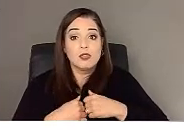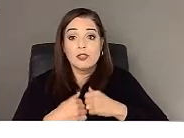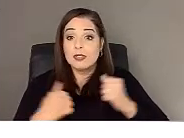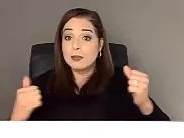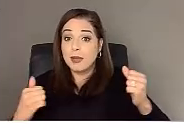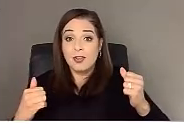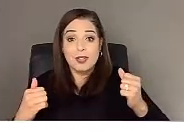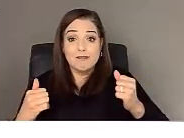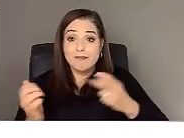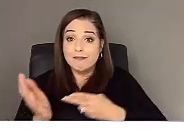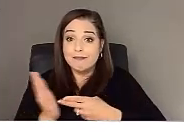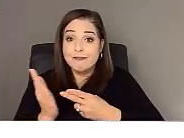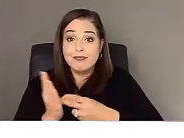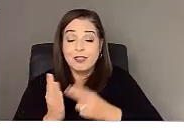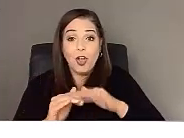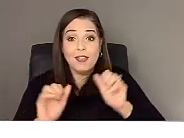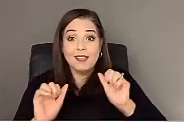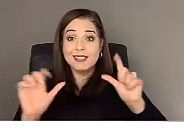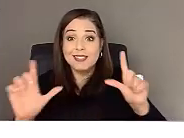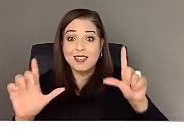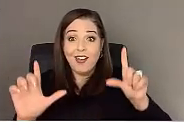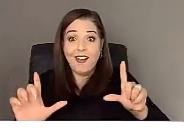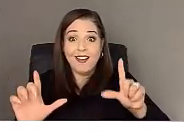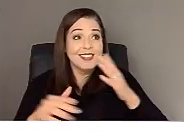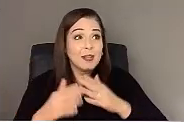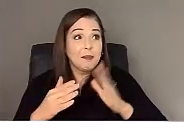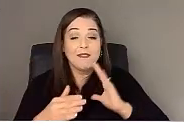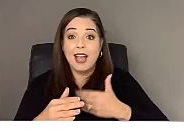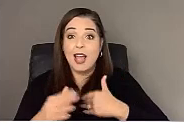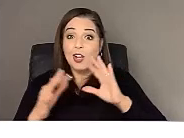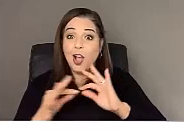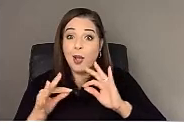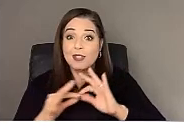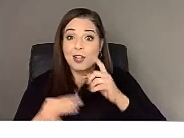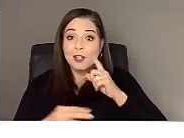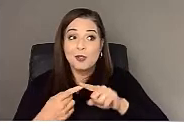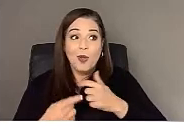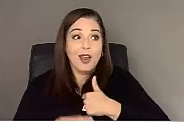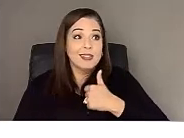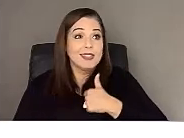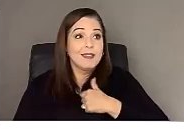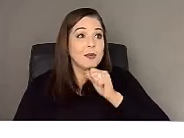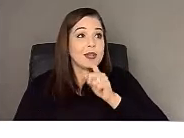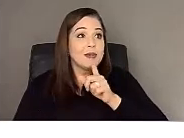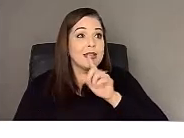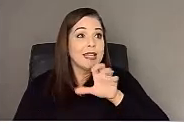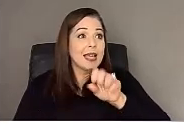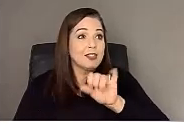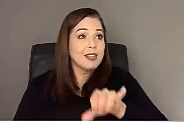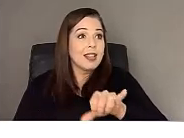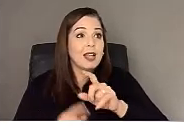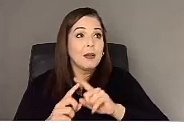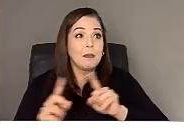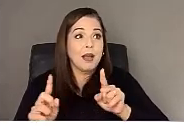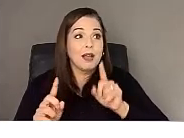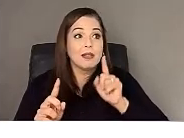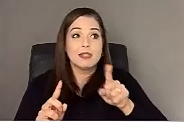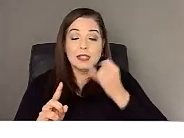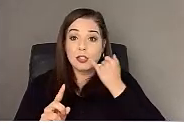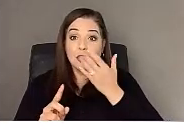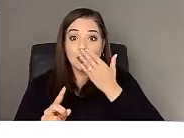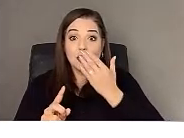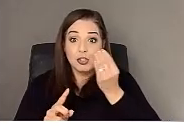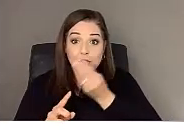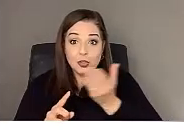on this slide, you can see some of our commentary to ourselves because we didn't quite catch that. But good news is if you've read down to the